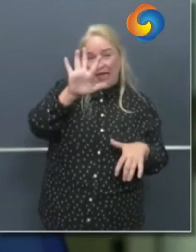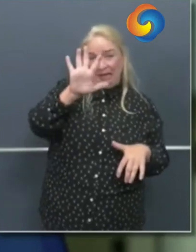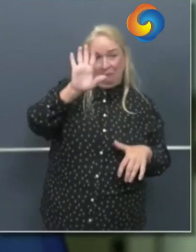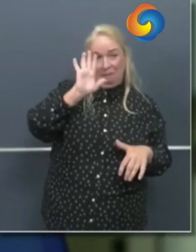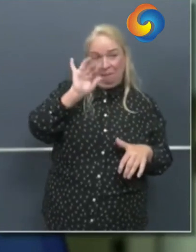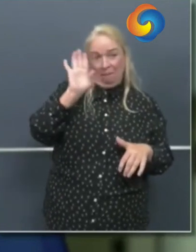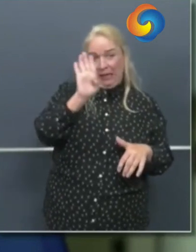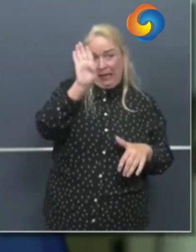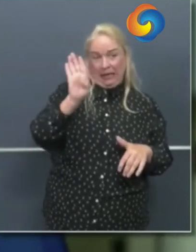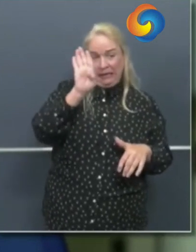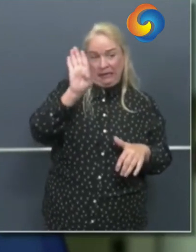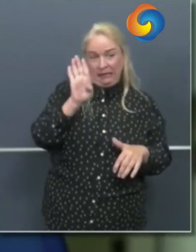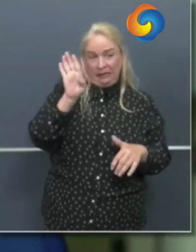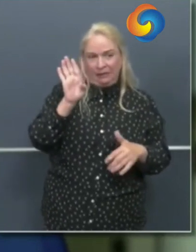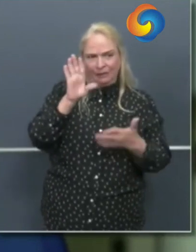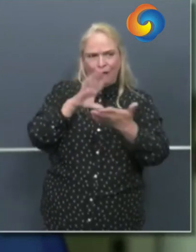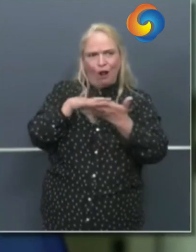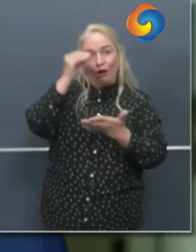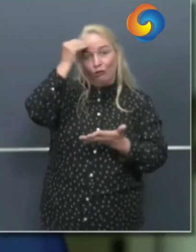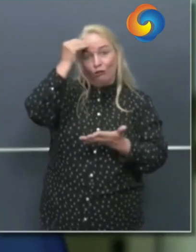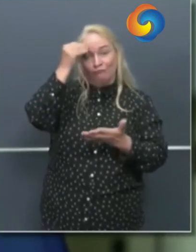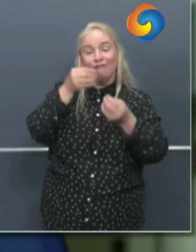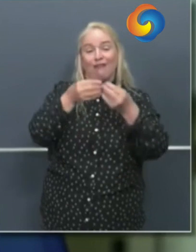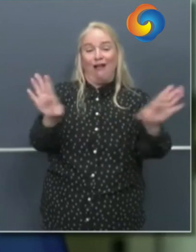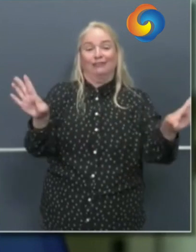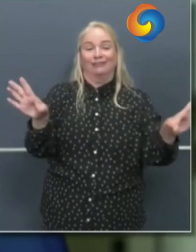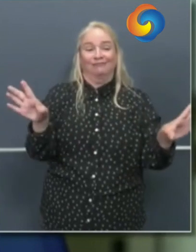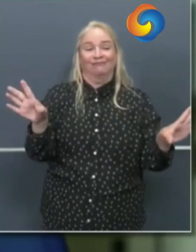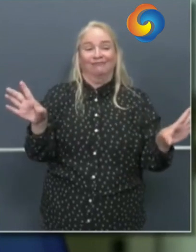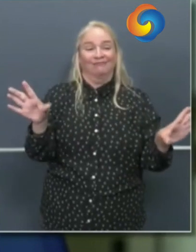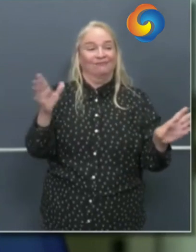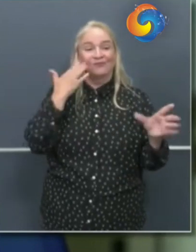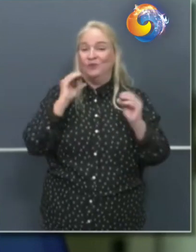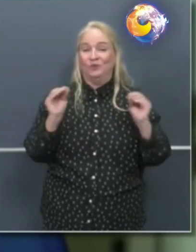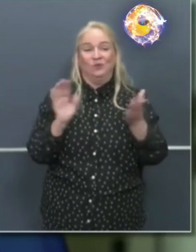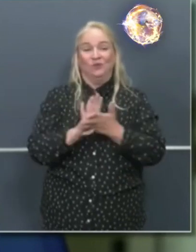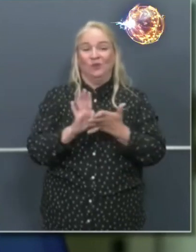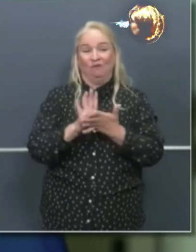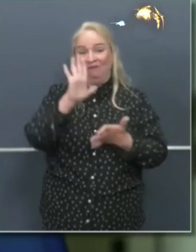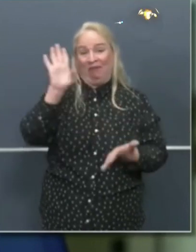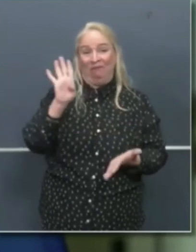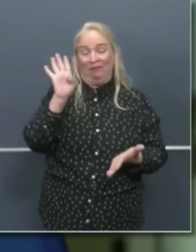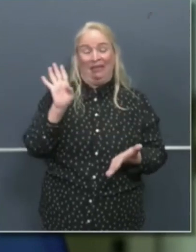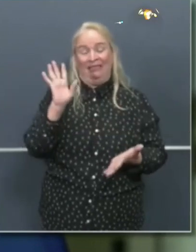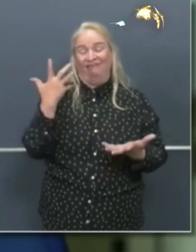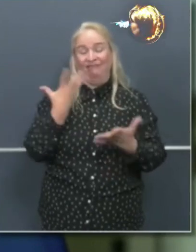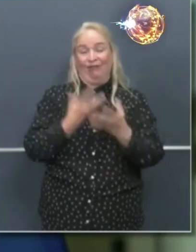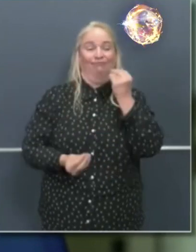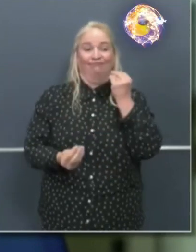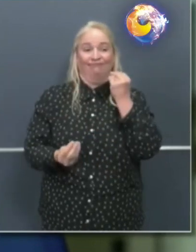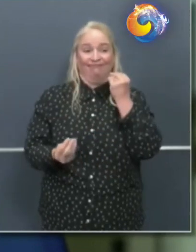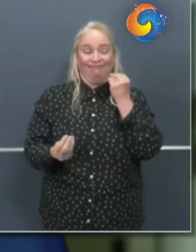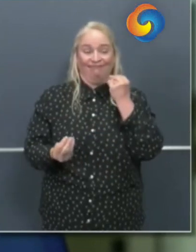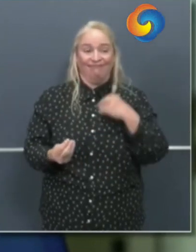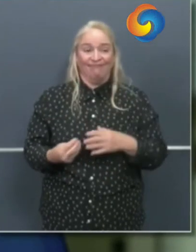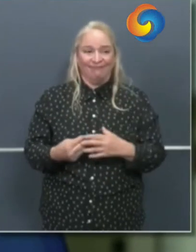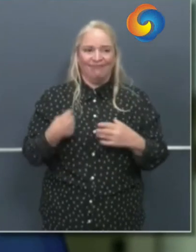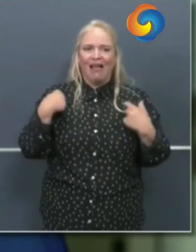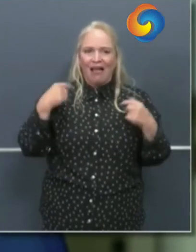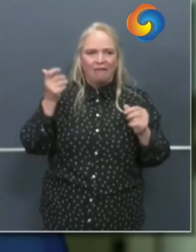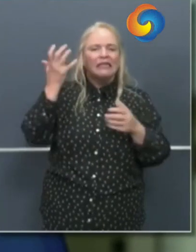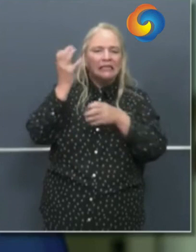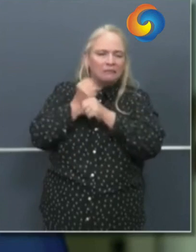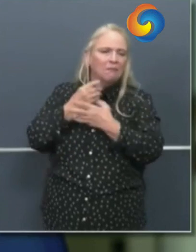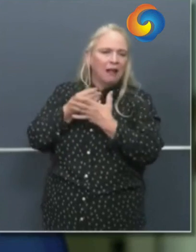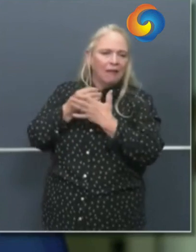safely reopening the school system support that we were able to draw down from the federal government already so i think